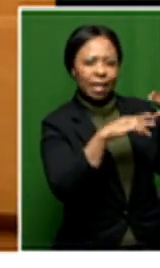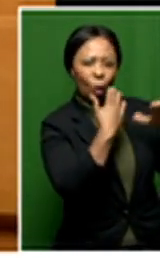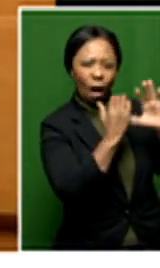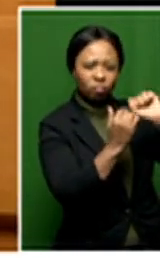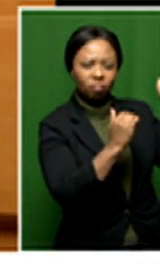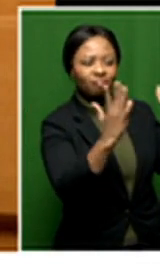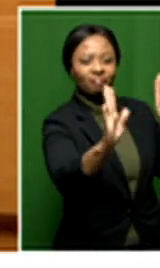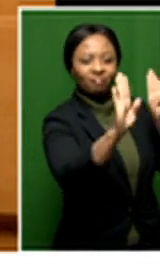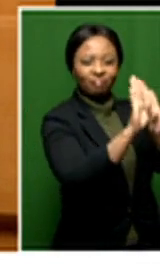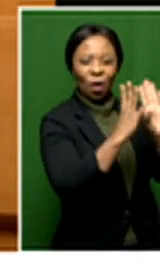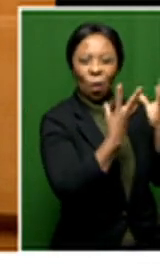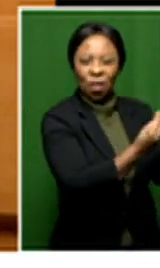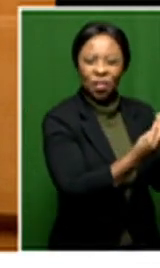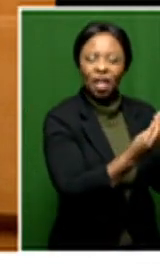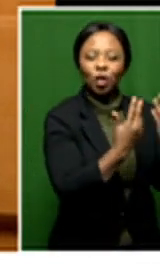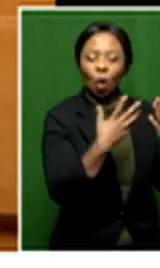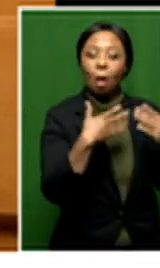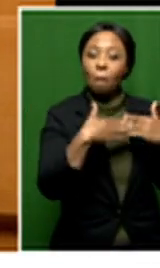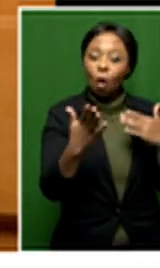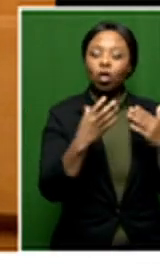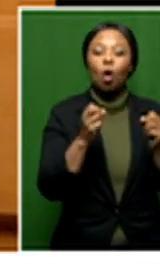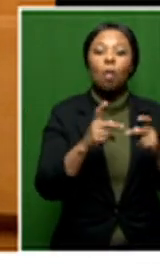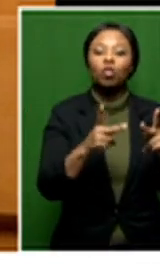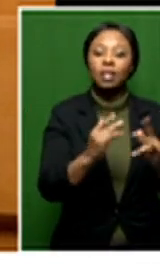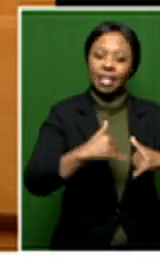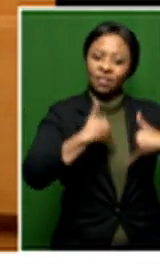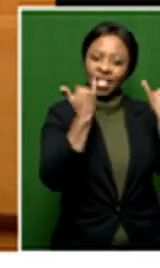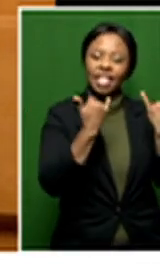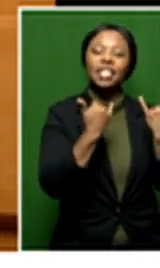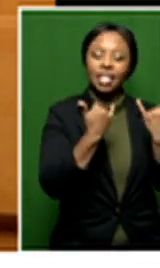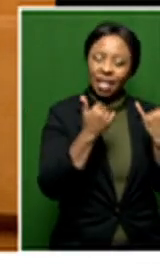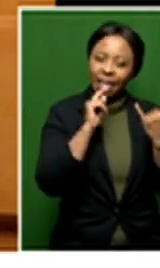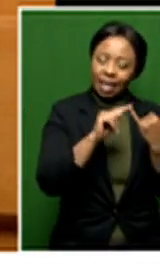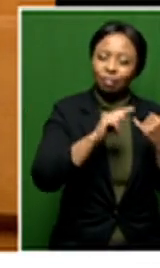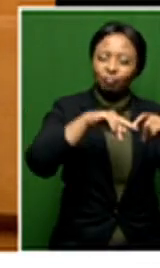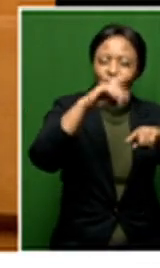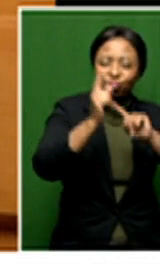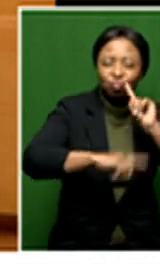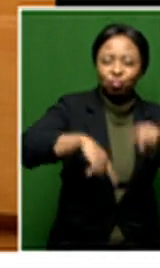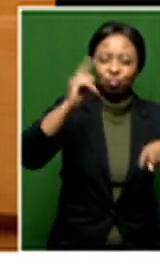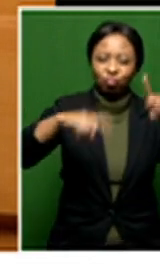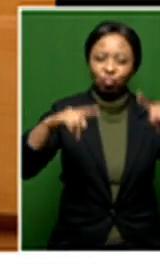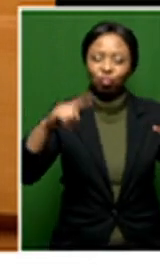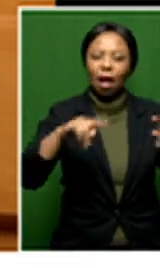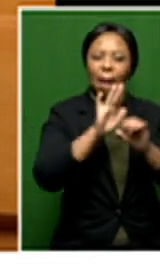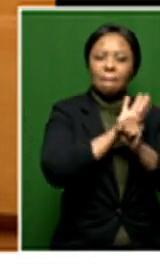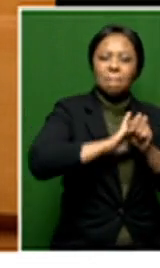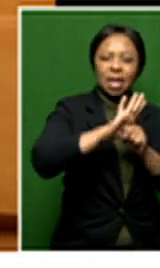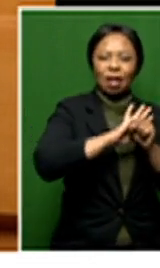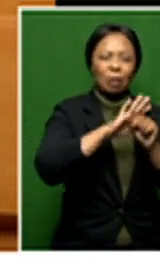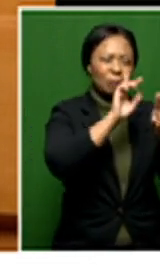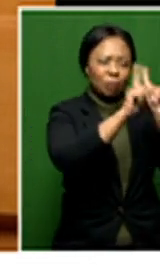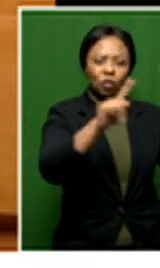Most of the group shows that I've had the opportunity to participate in, it's been a very diverse range of artists from all backgrounds whose